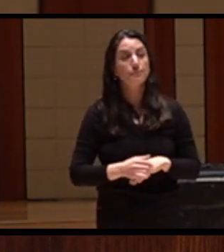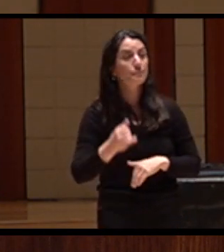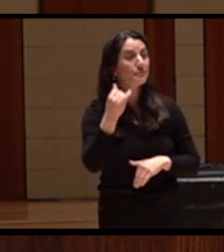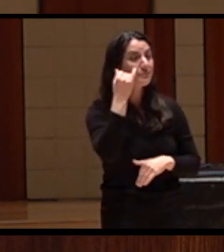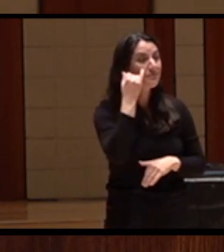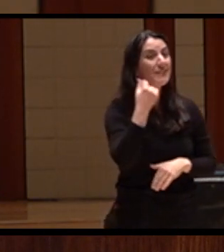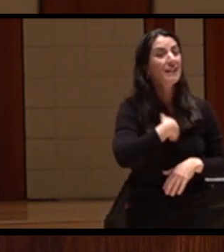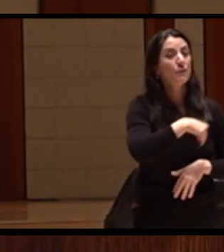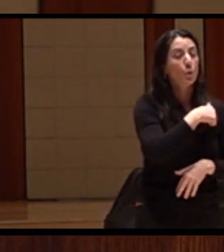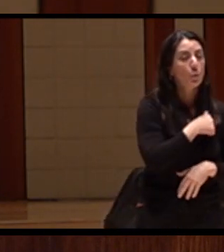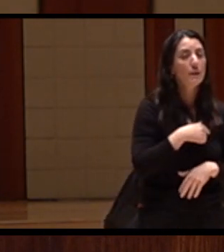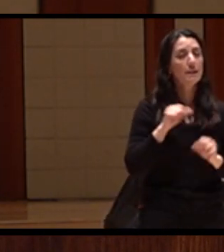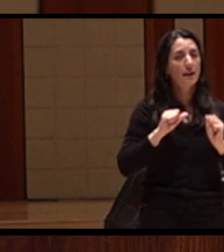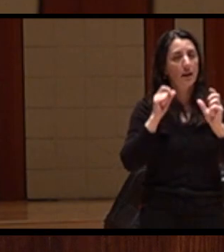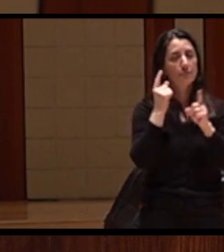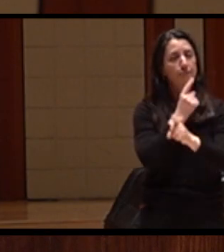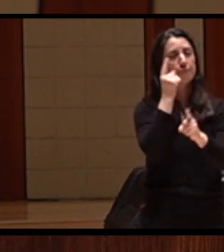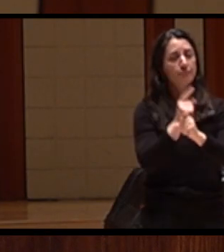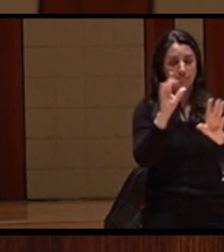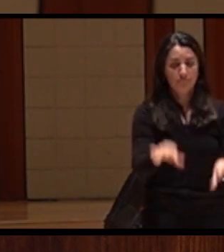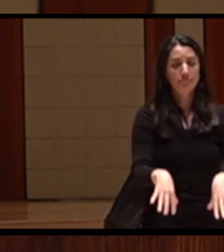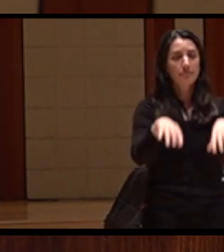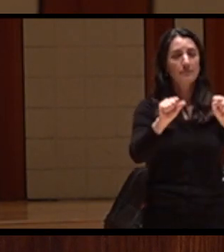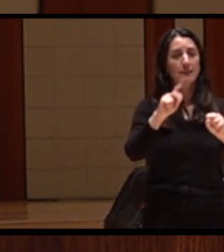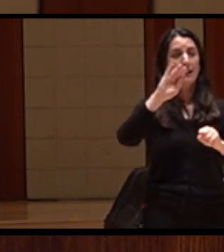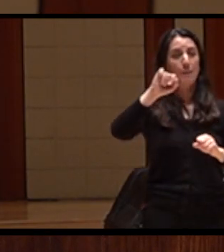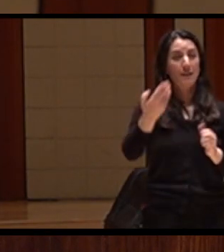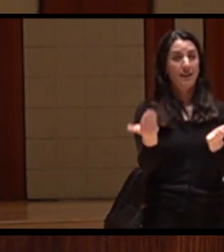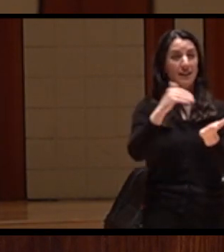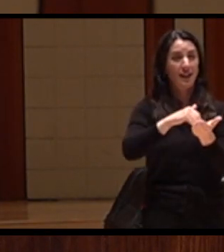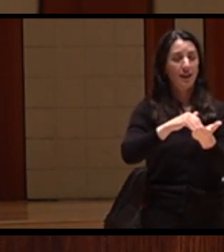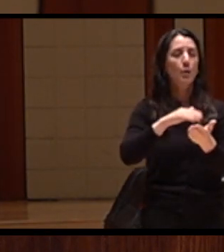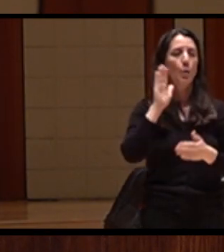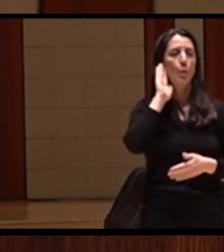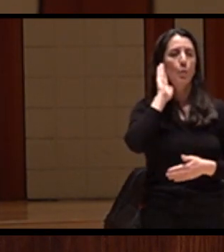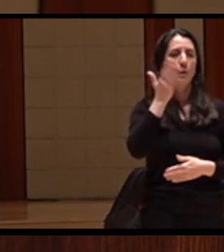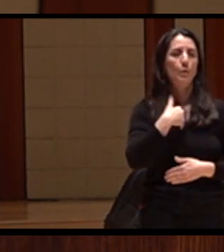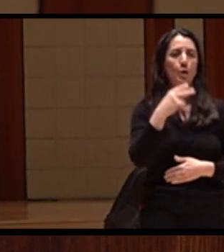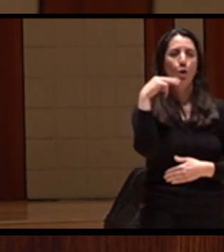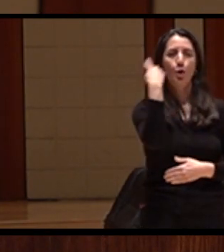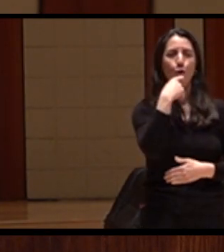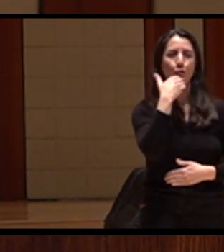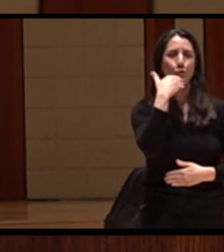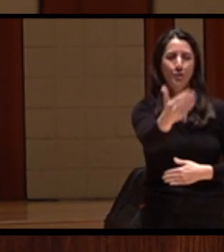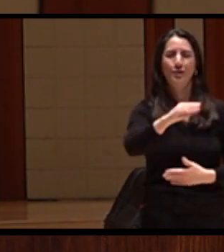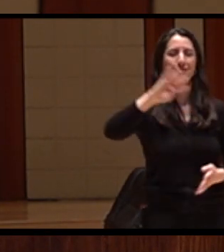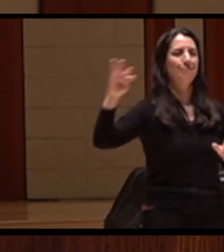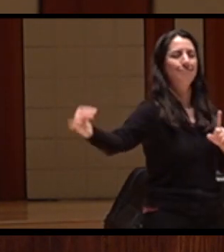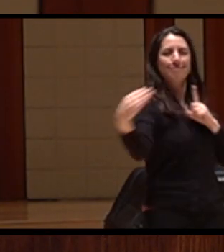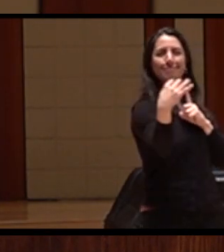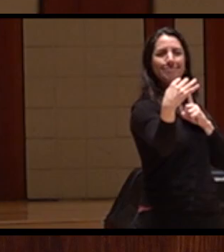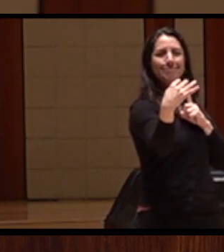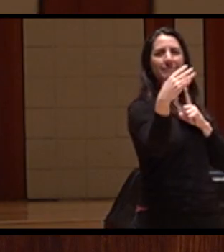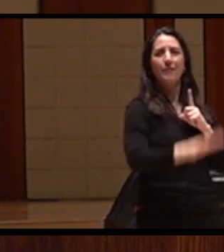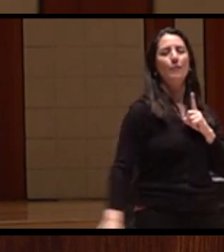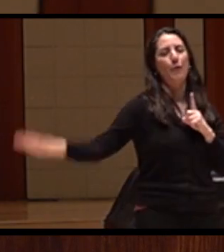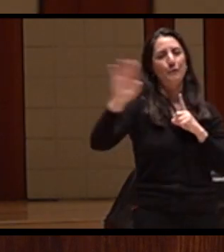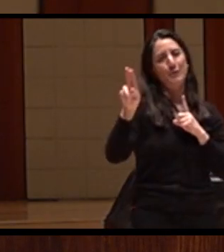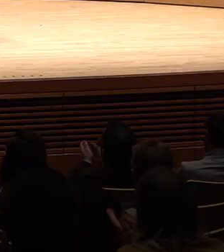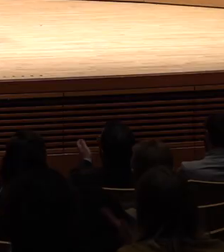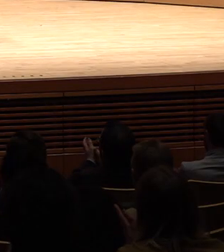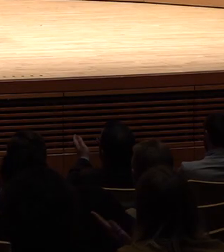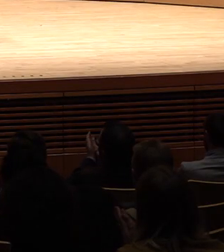nation of future sustainable resource management. Walk aloud. Thank you. So...